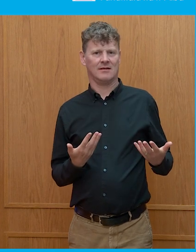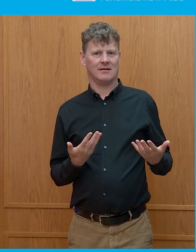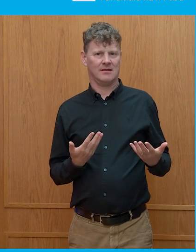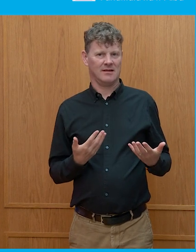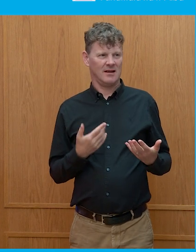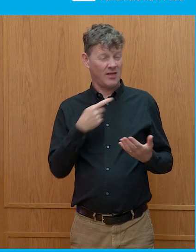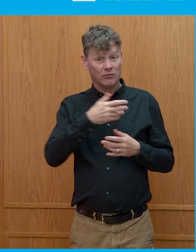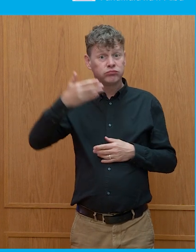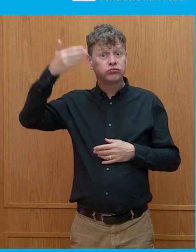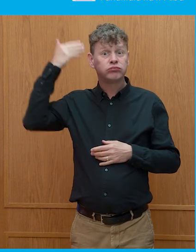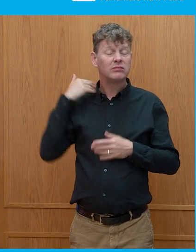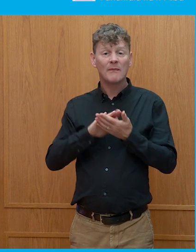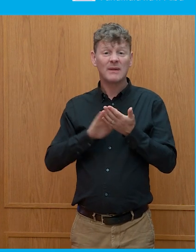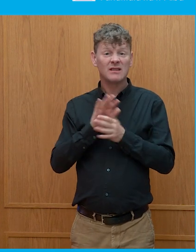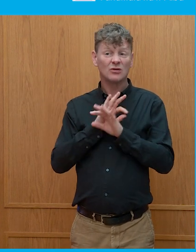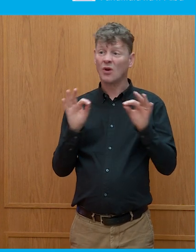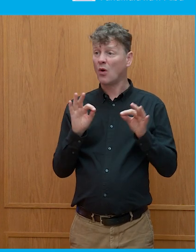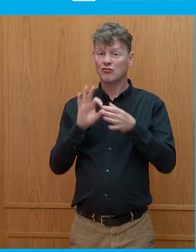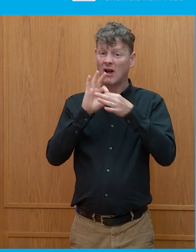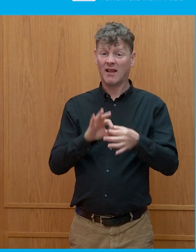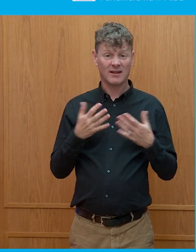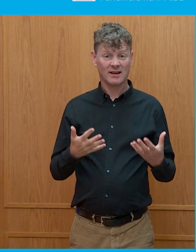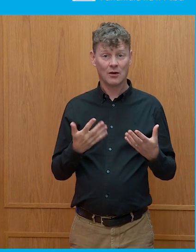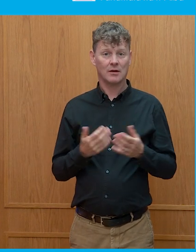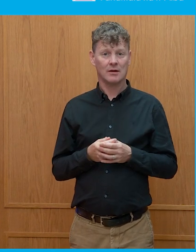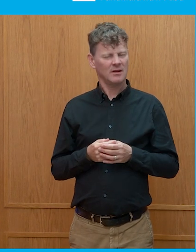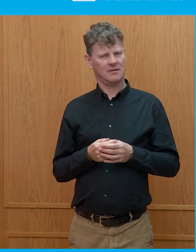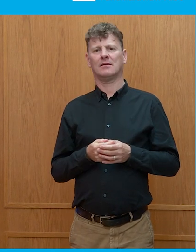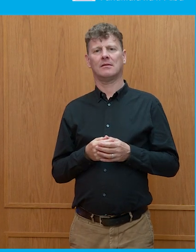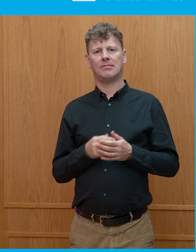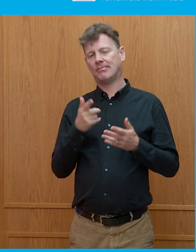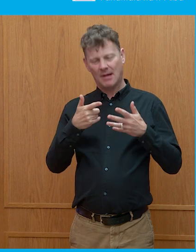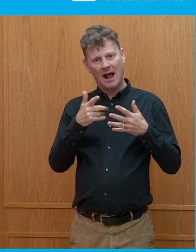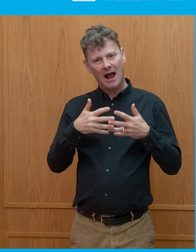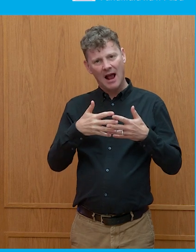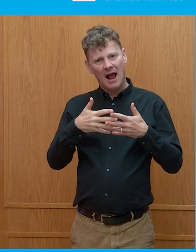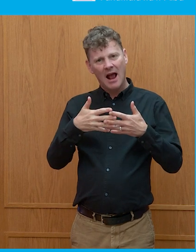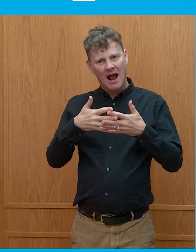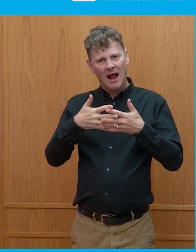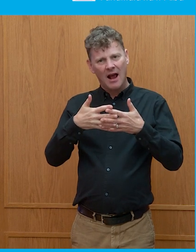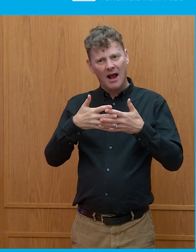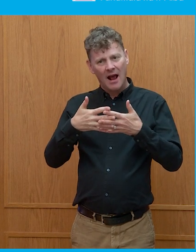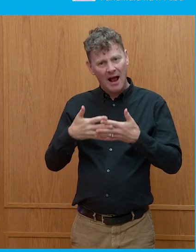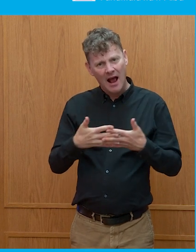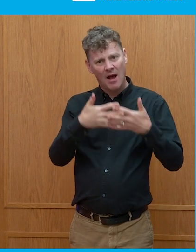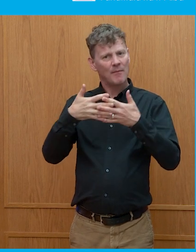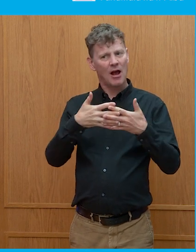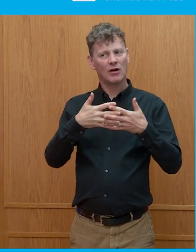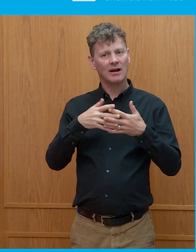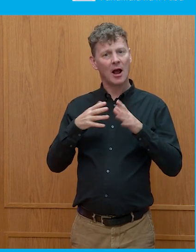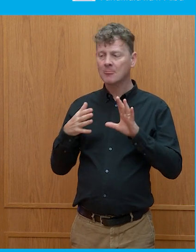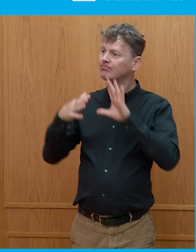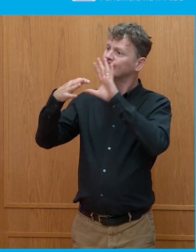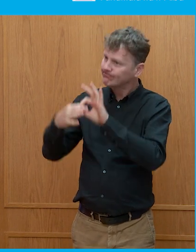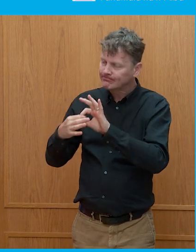so long ago it doesn't have any resonance at all? Or did the fact that America broke the international taboo of relationships